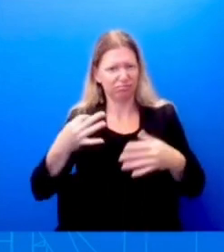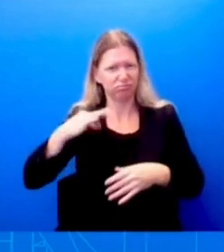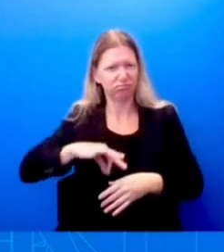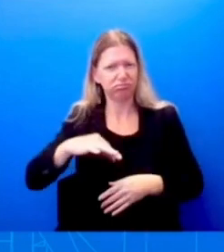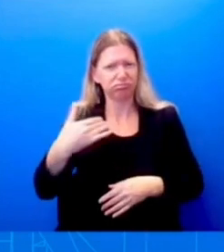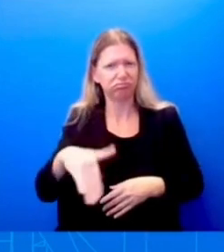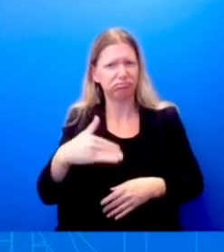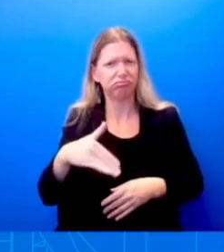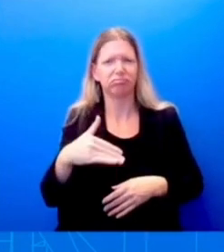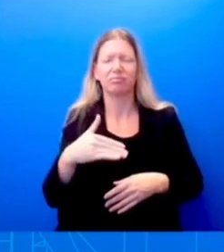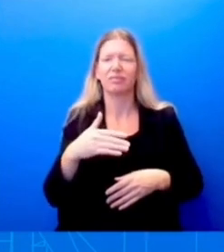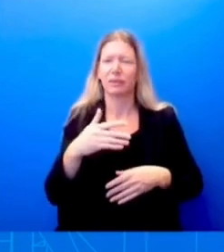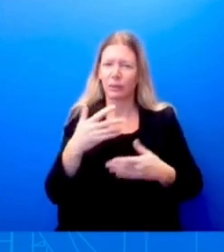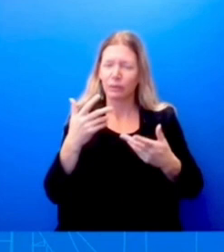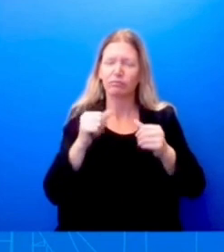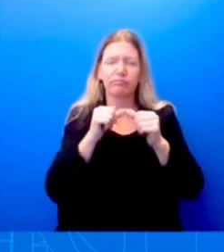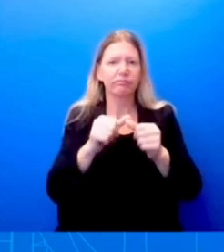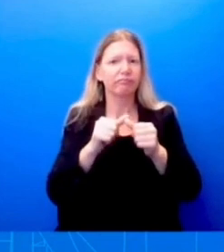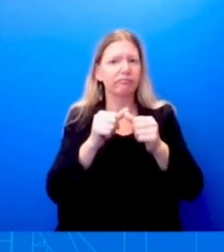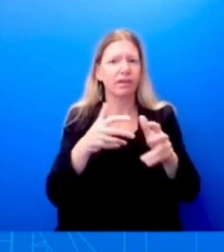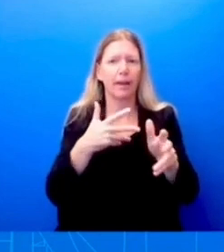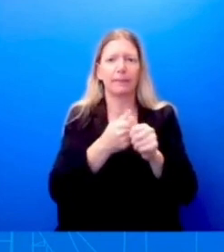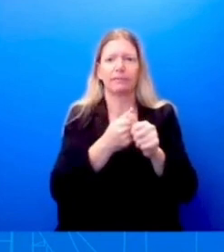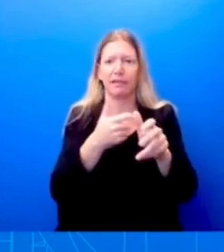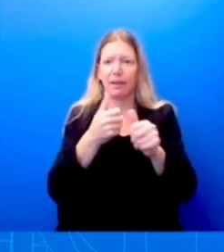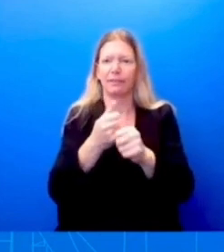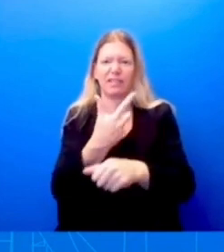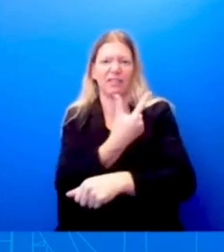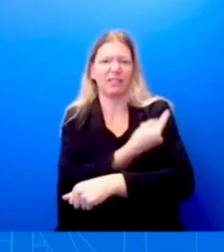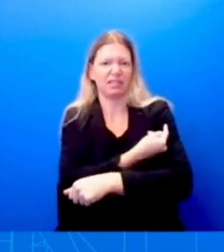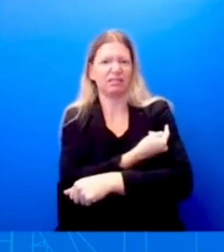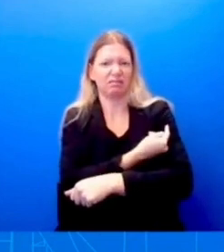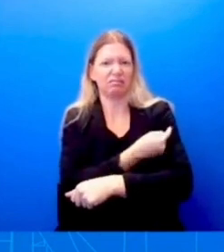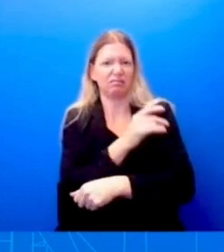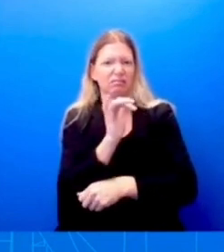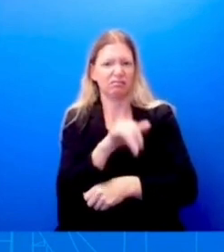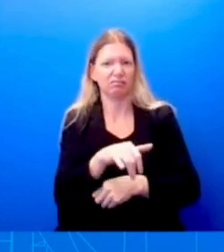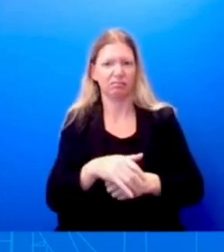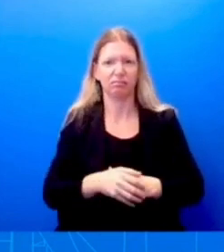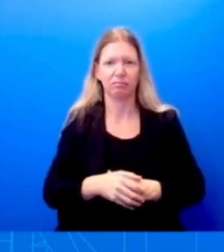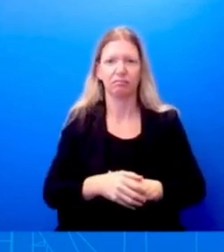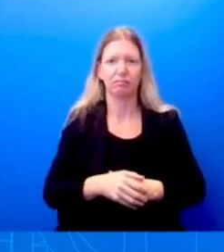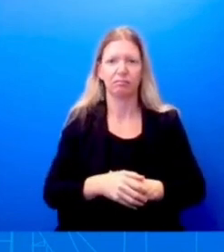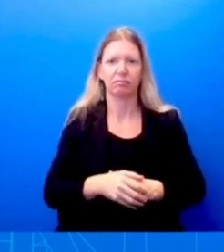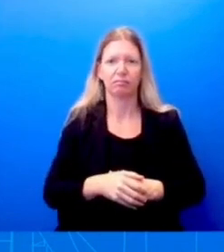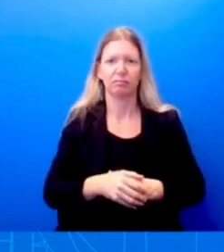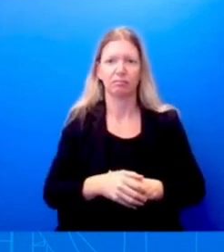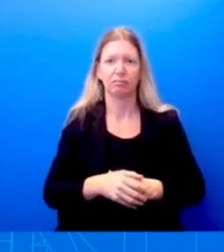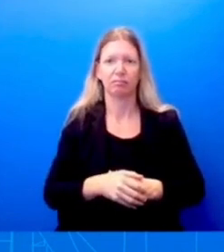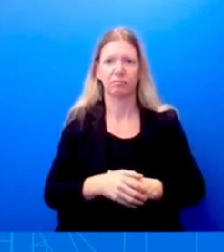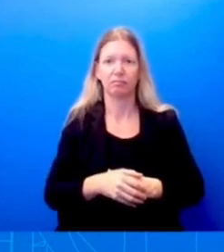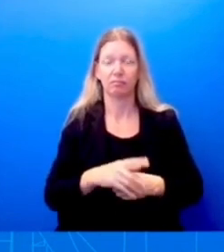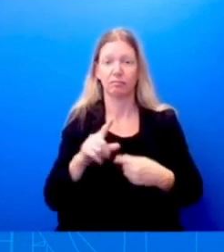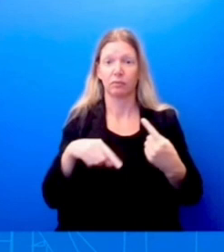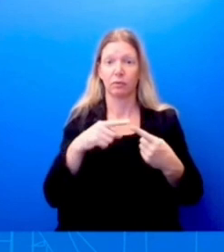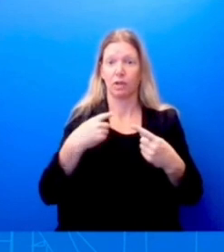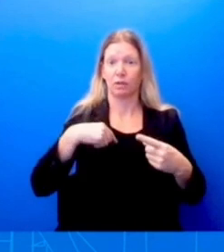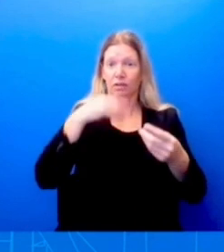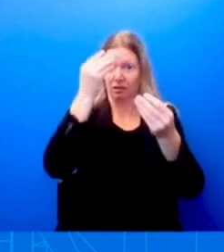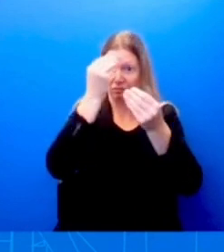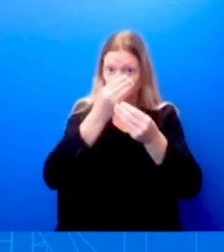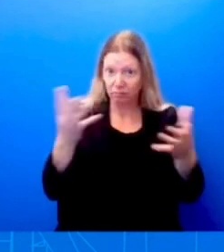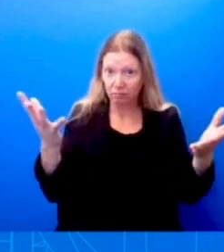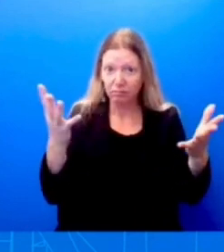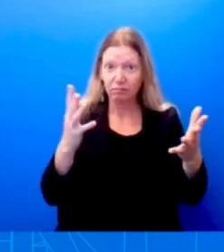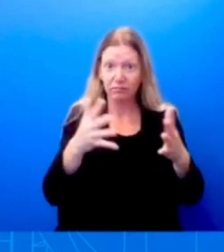us on that. And as you know, that is something when it comes to informing Americans, American families about this, about the vaccine, we certainly